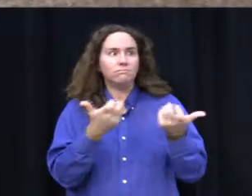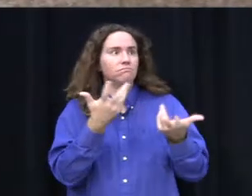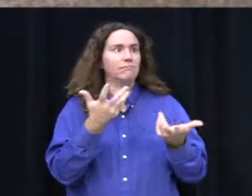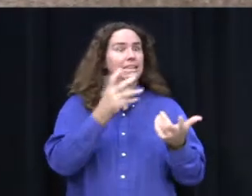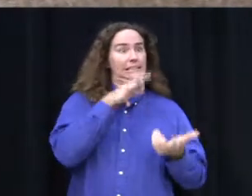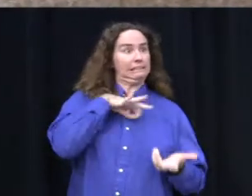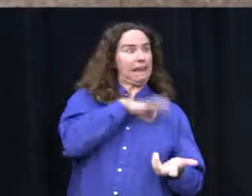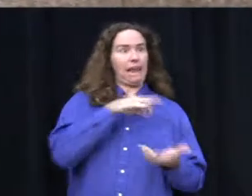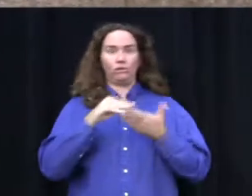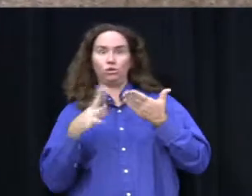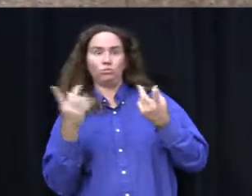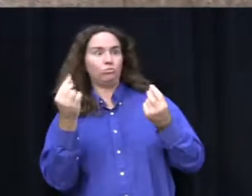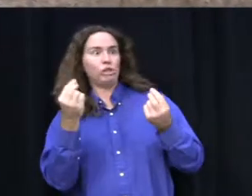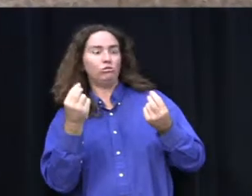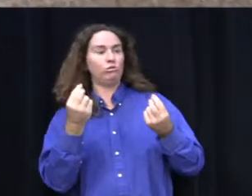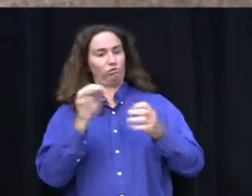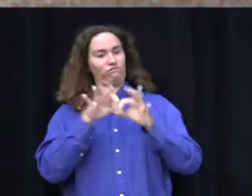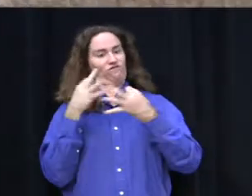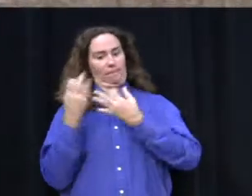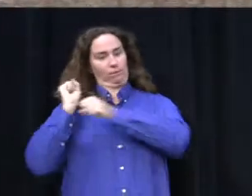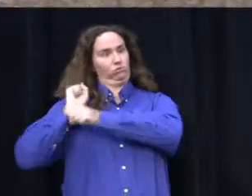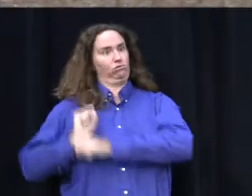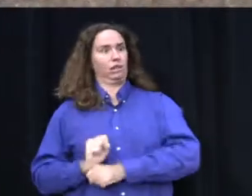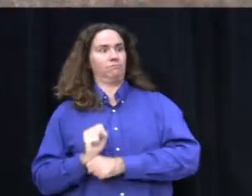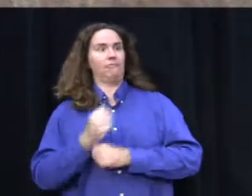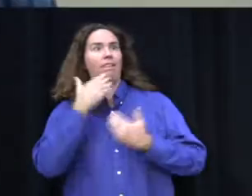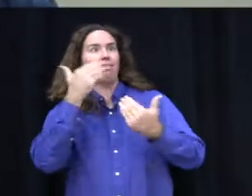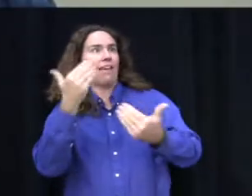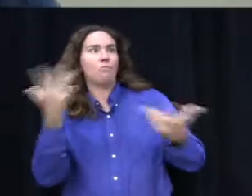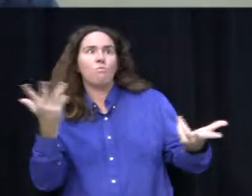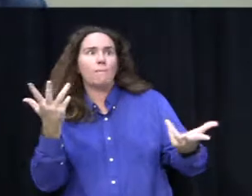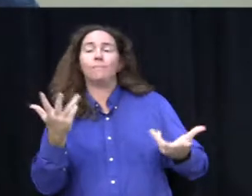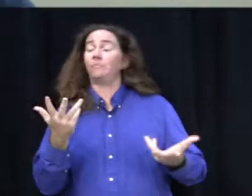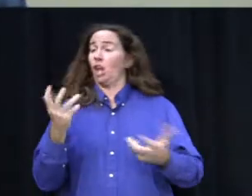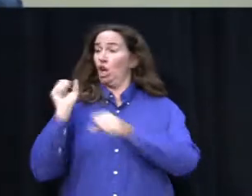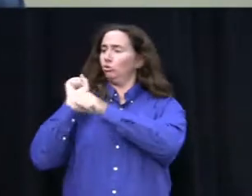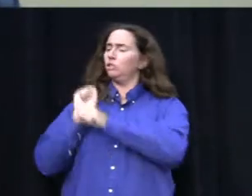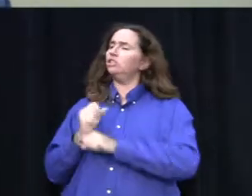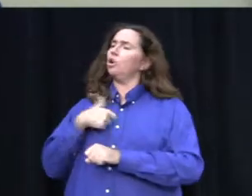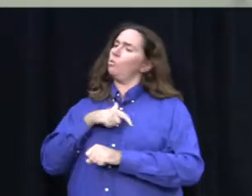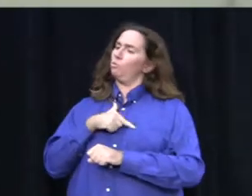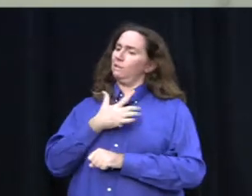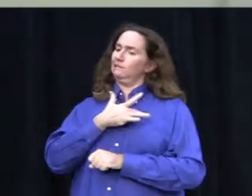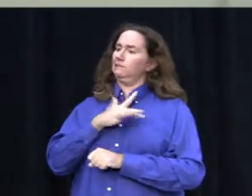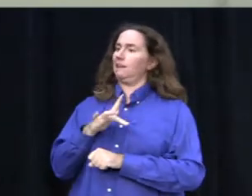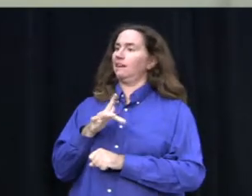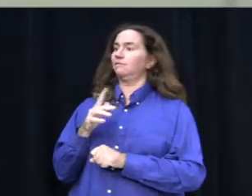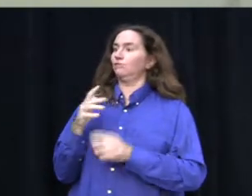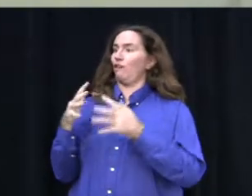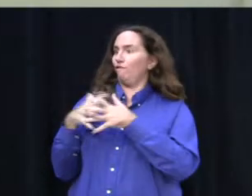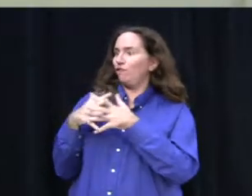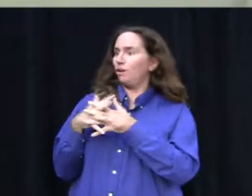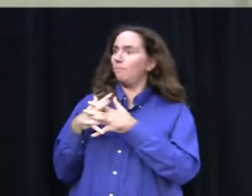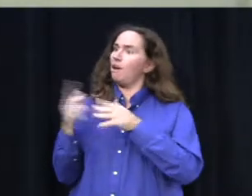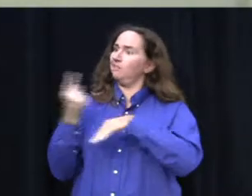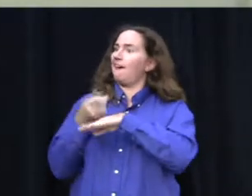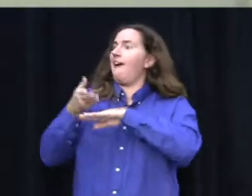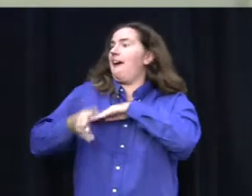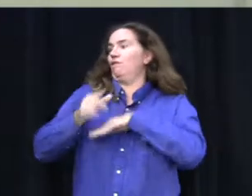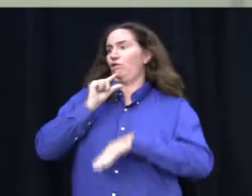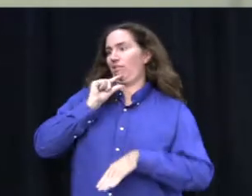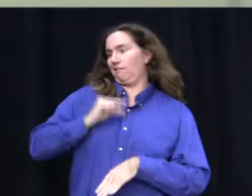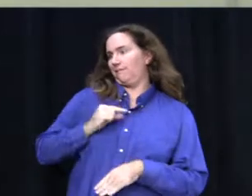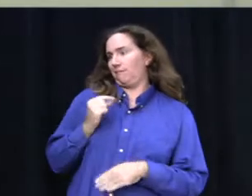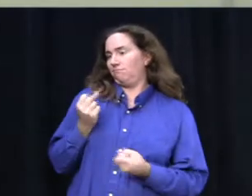and students do as a family tradition and what they're thankful for. Traditionally, we actually have a football game the day after Thanksgiving,